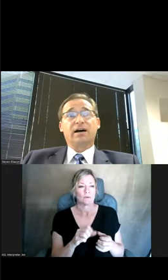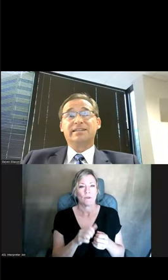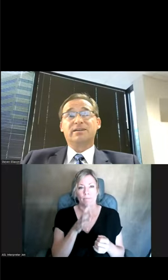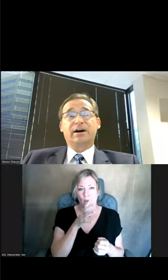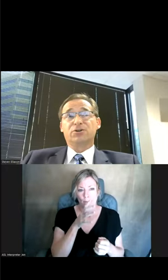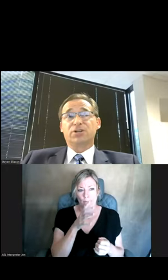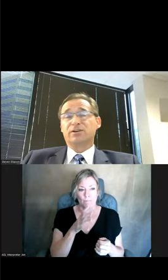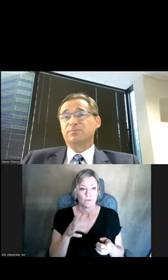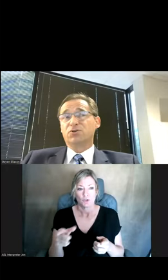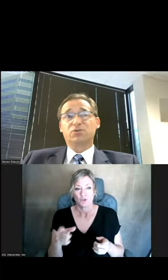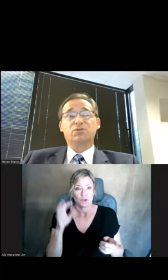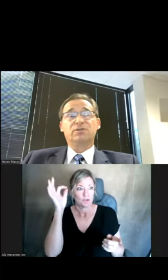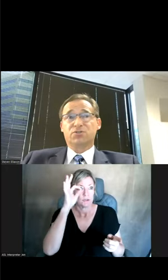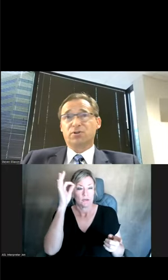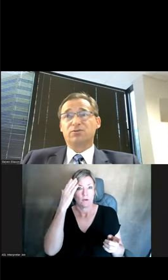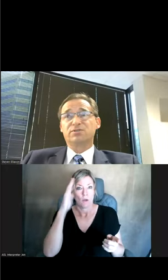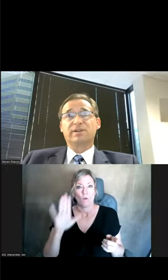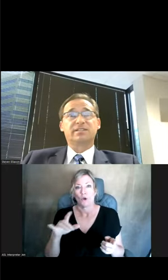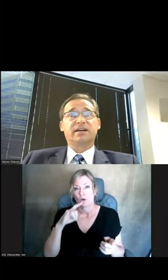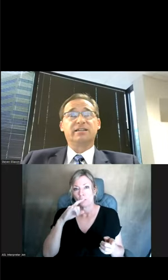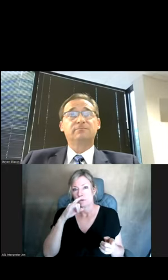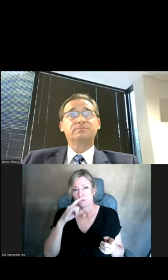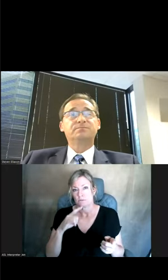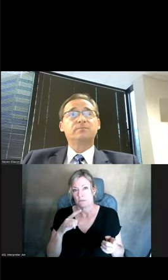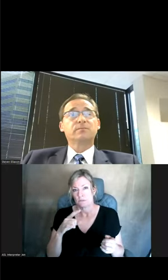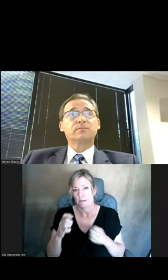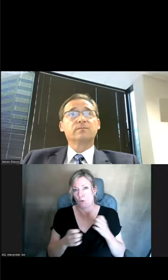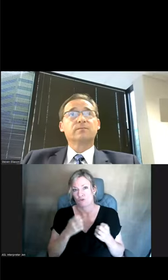idea about her child's emotional struggles. Next slide.